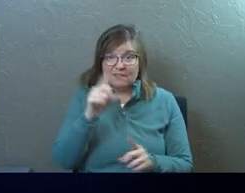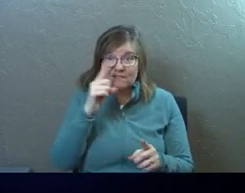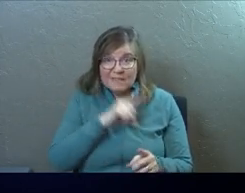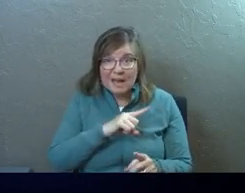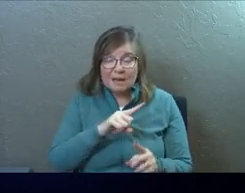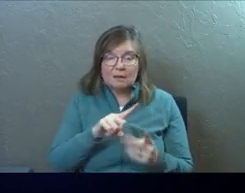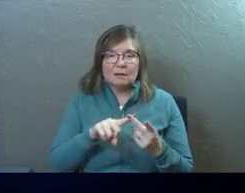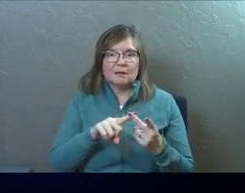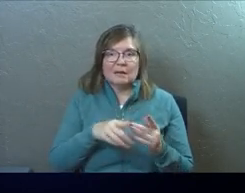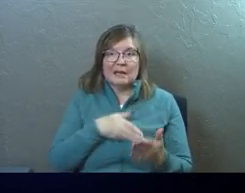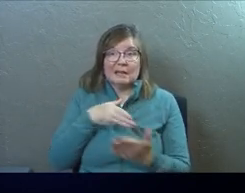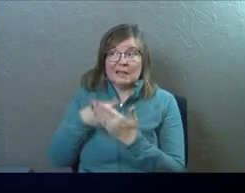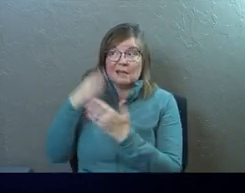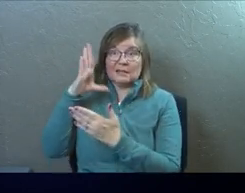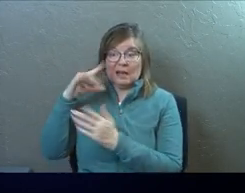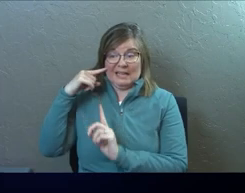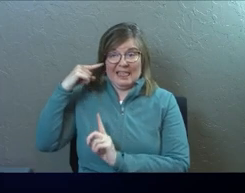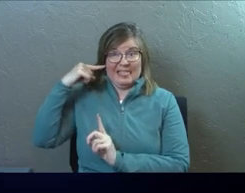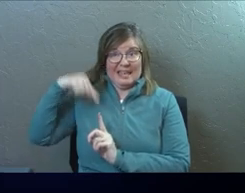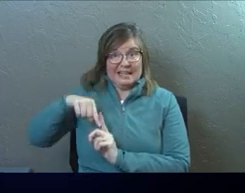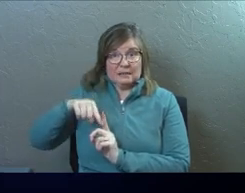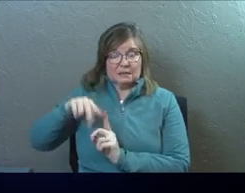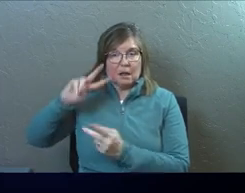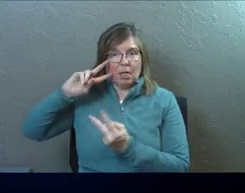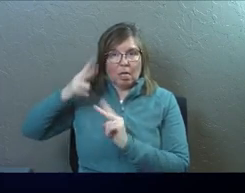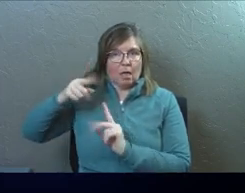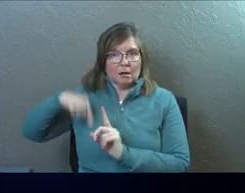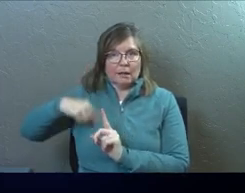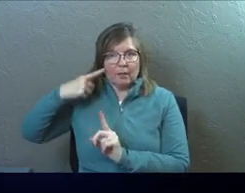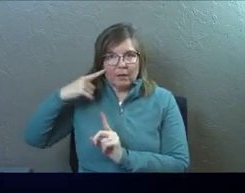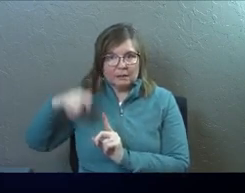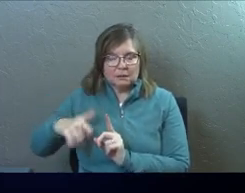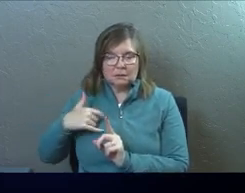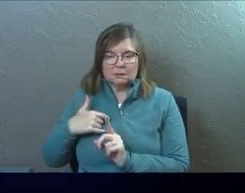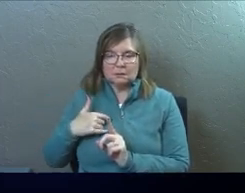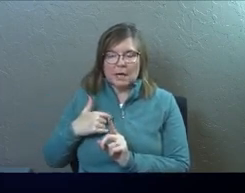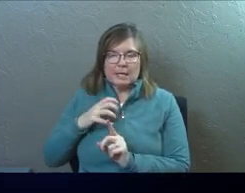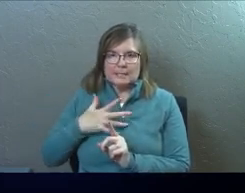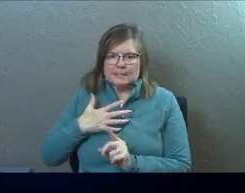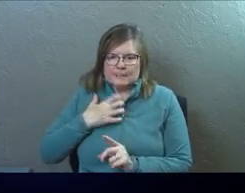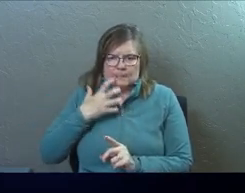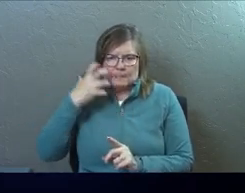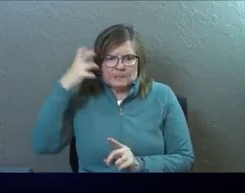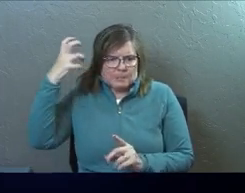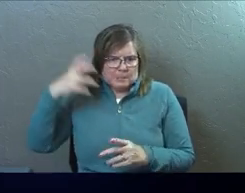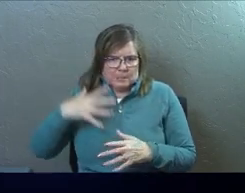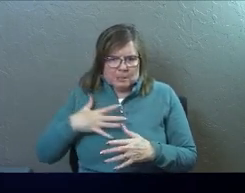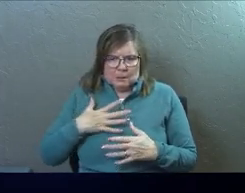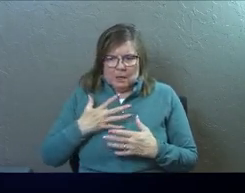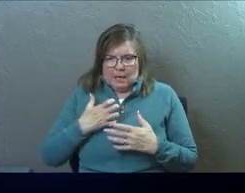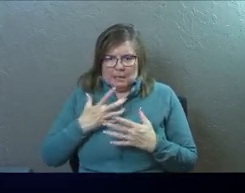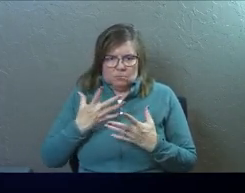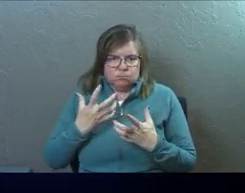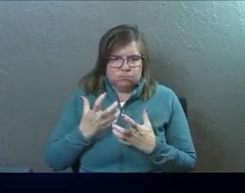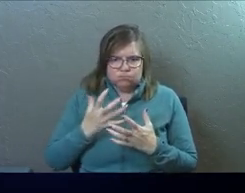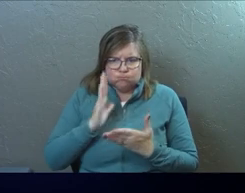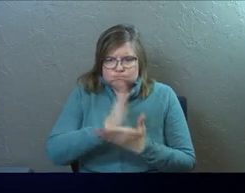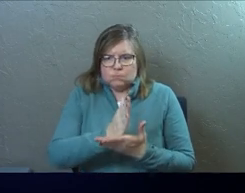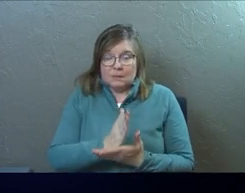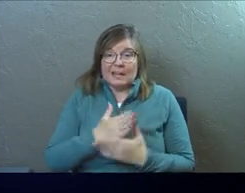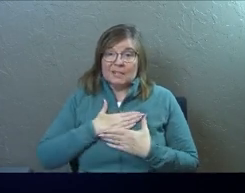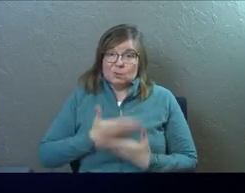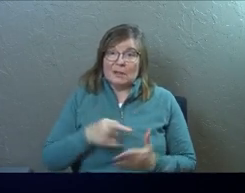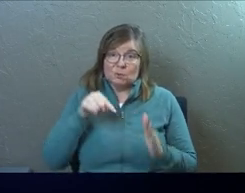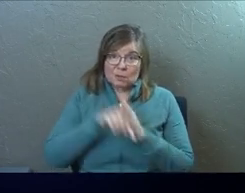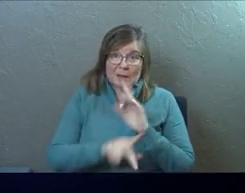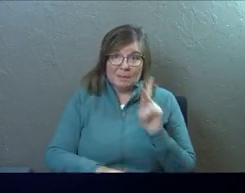fraud, but it's against God. It's misleading God's people. And he's so furious and so passionate and zealous about it, he's willing to